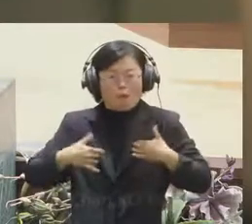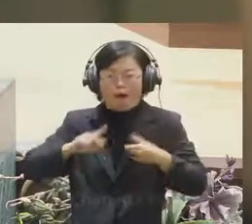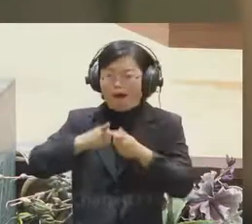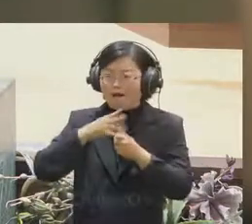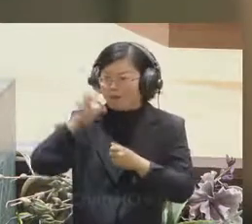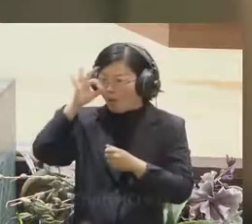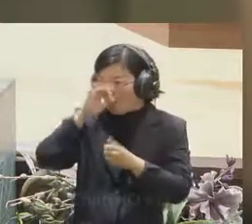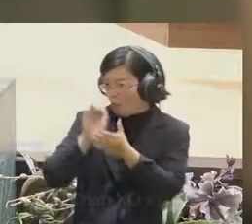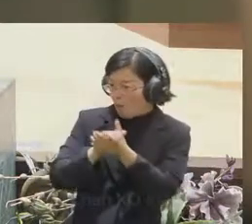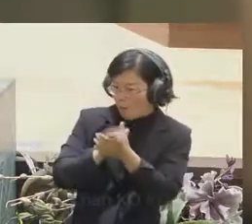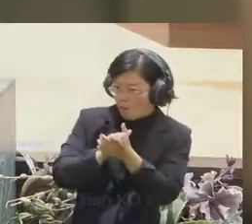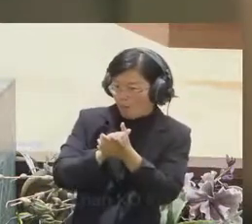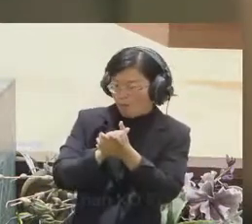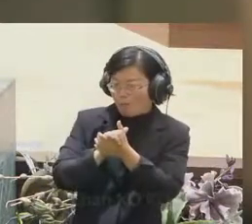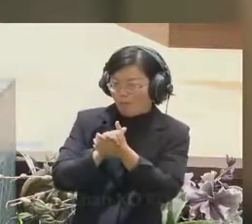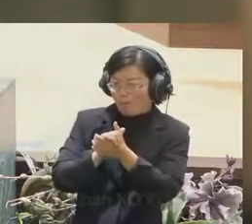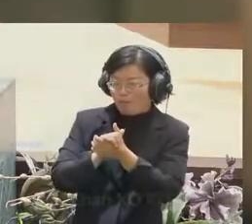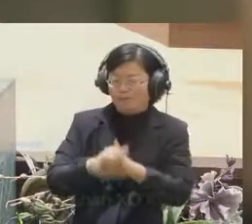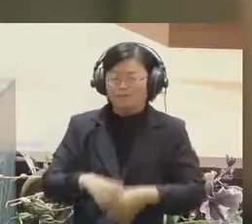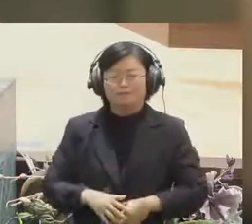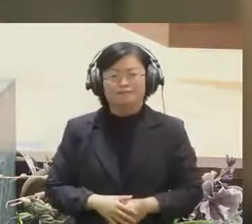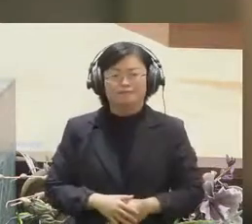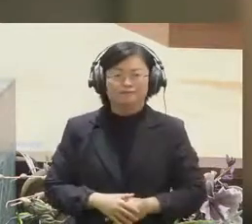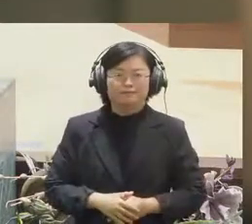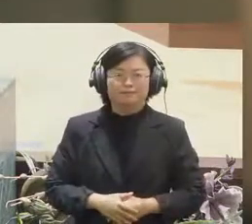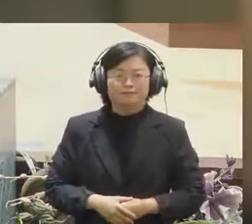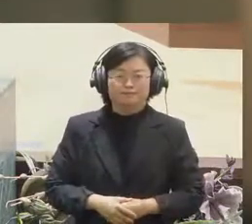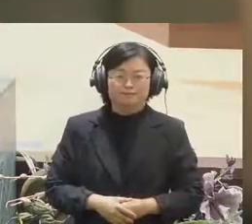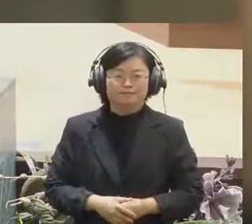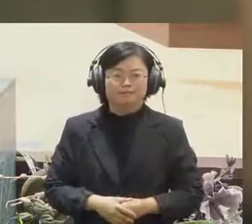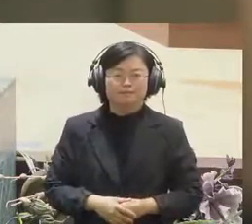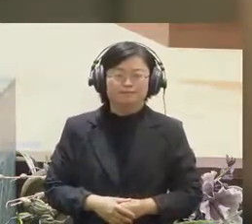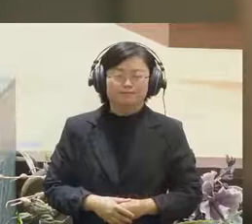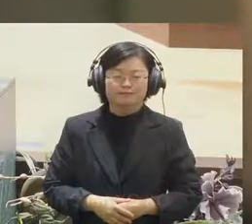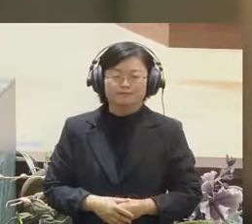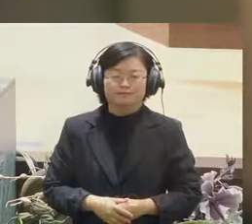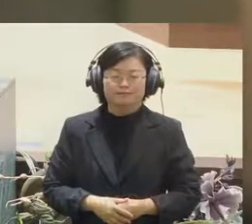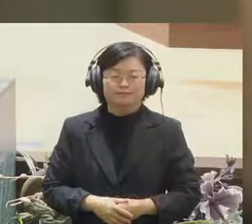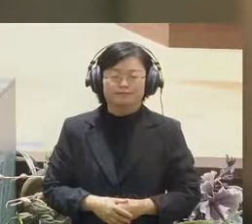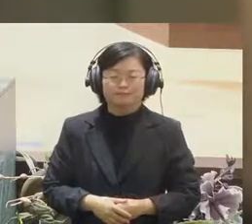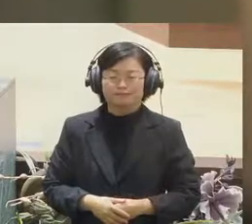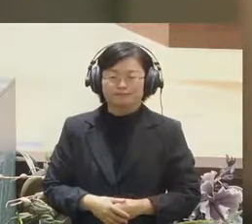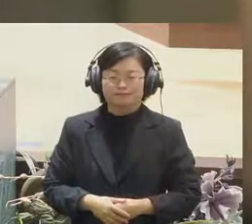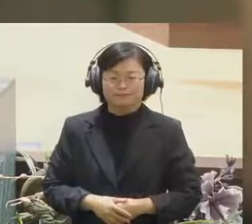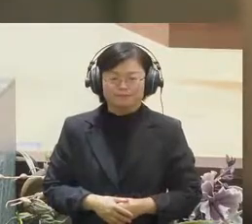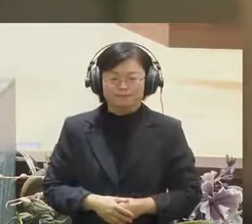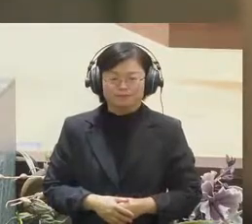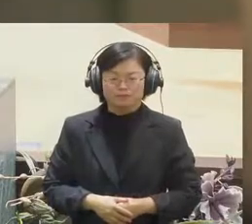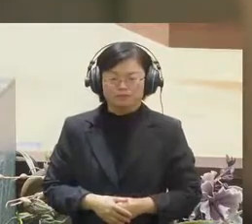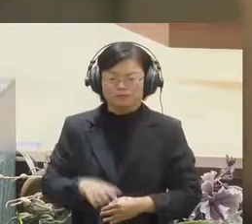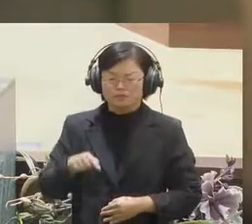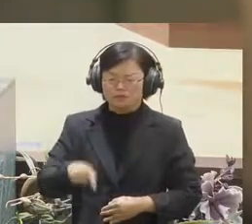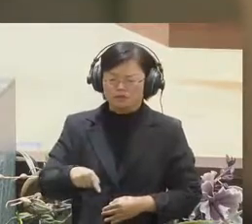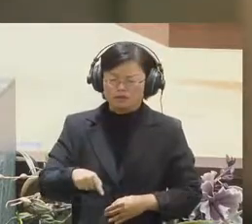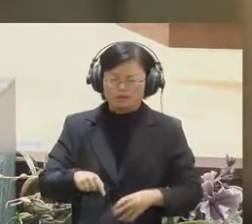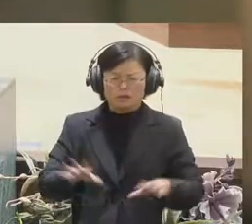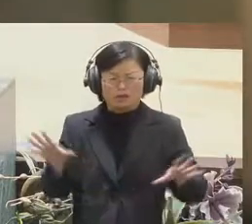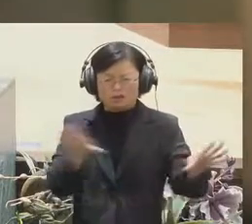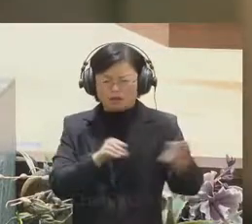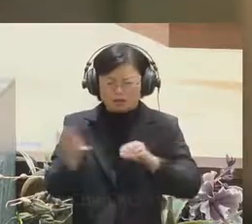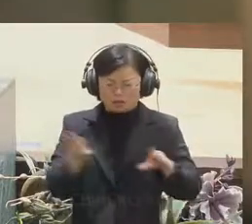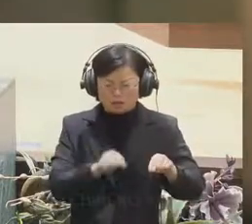what about the open data and the civic tech, what is